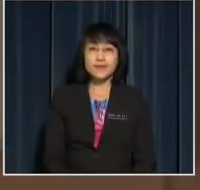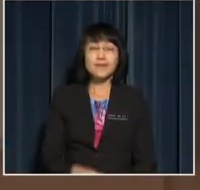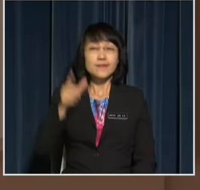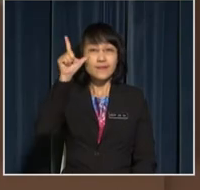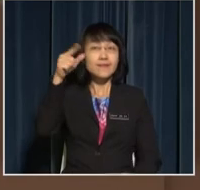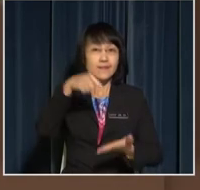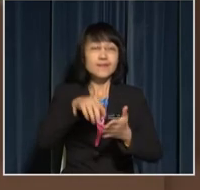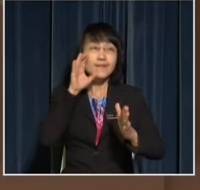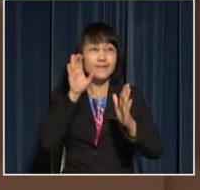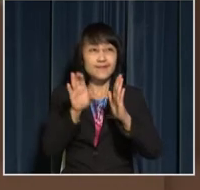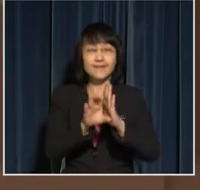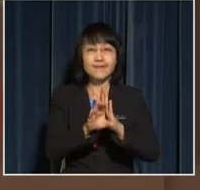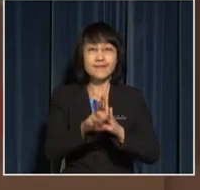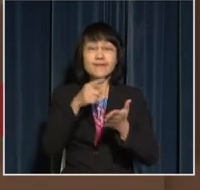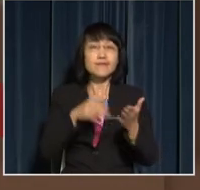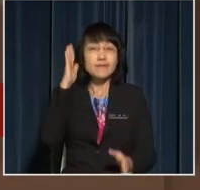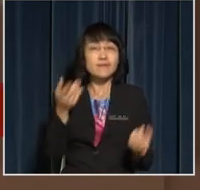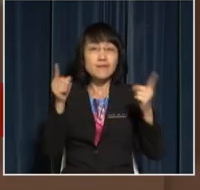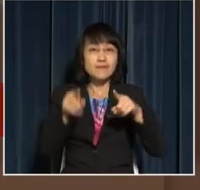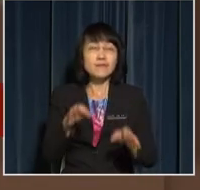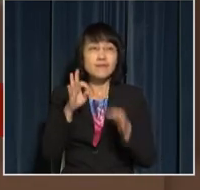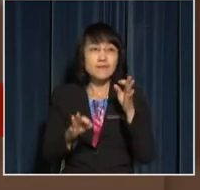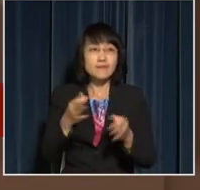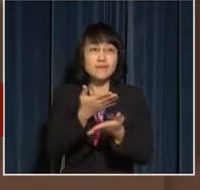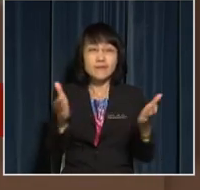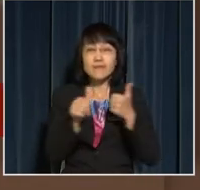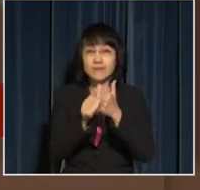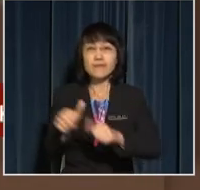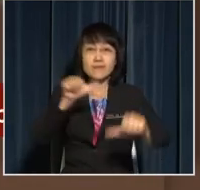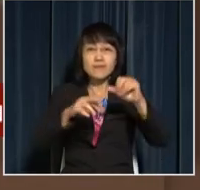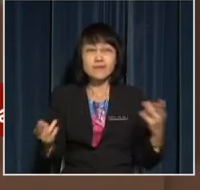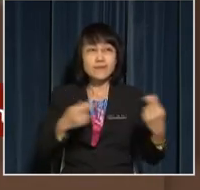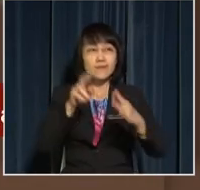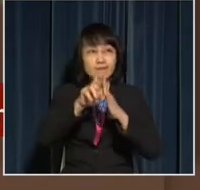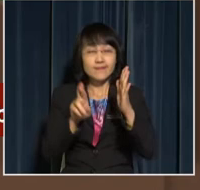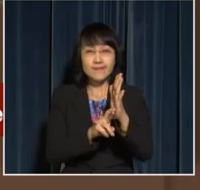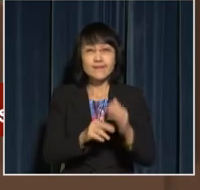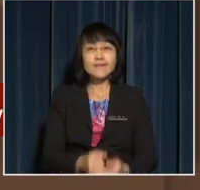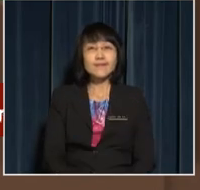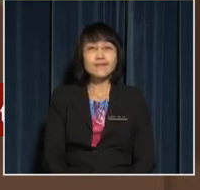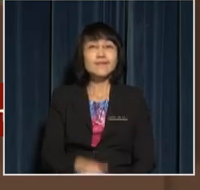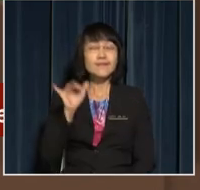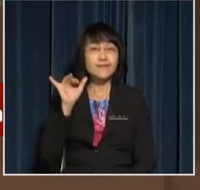Look at this picture What would happen if you obey the Science Room Rules?